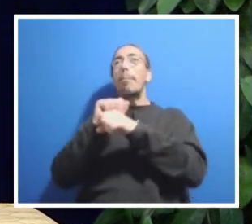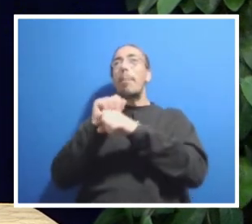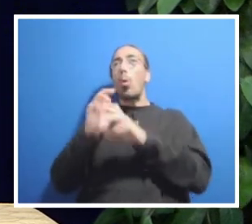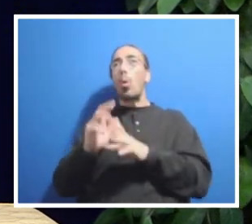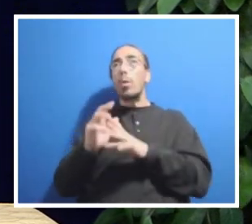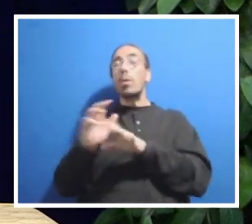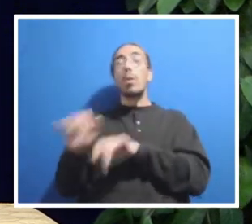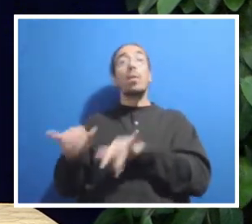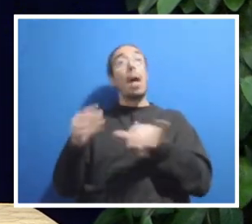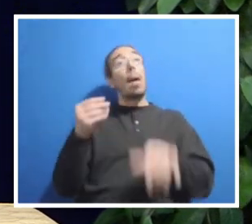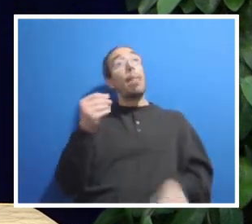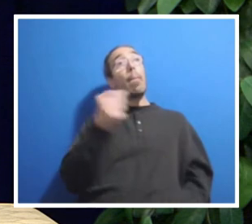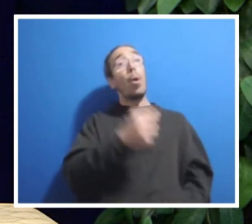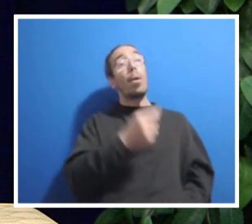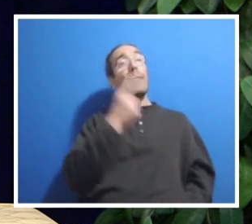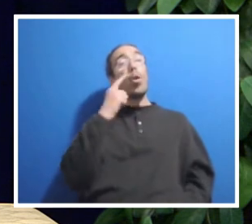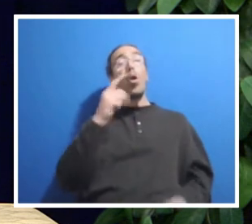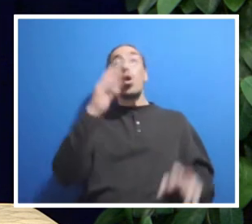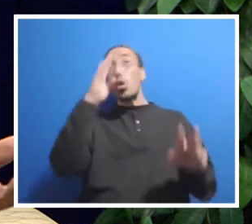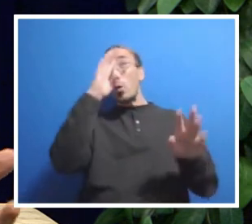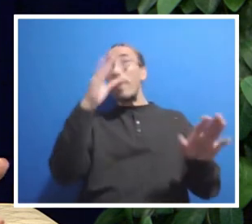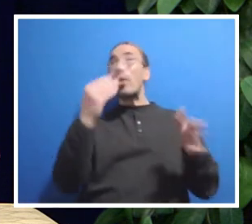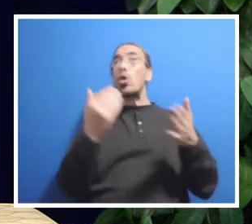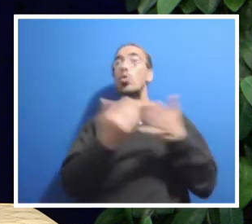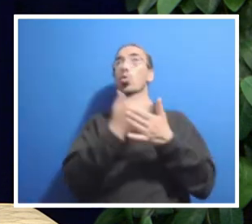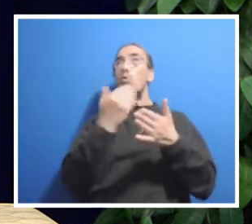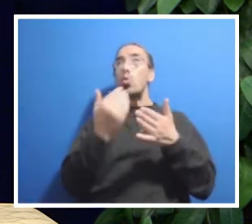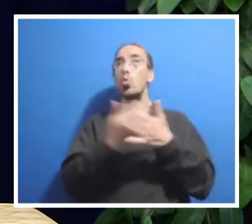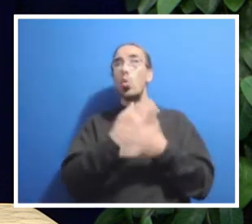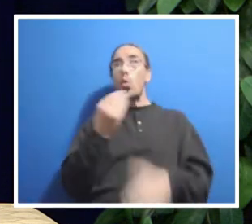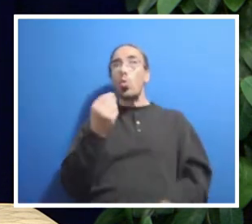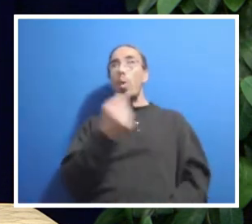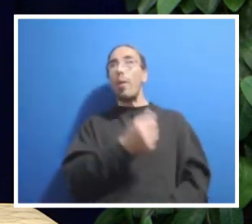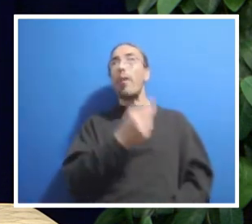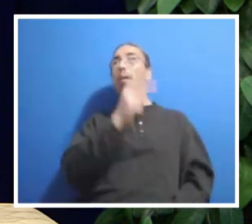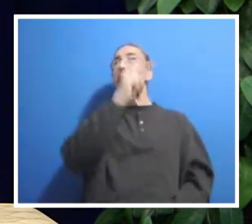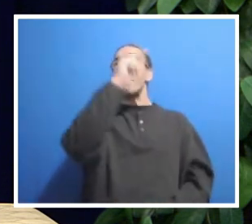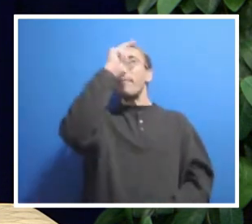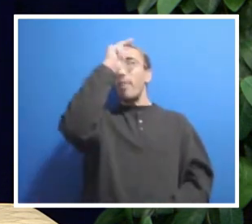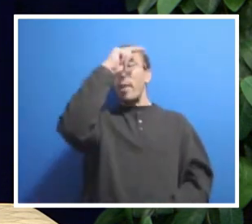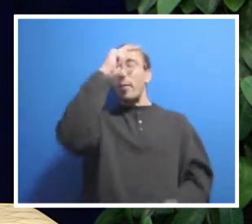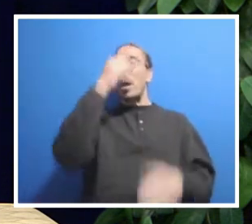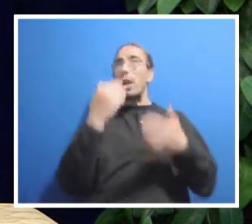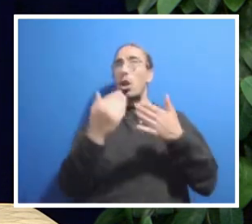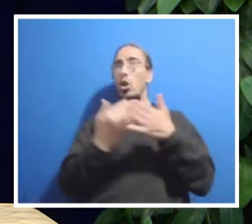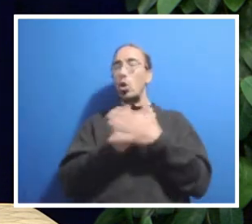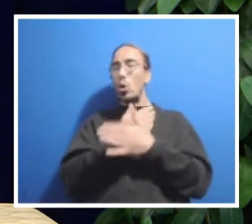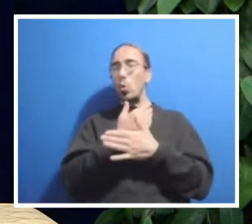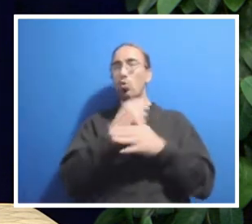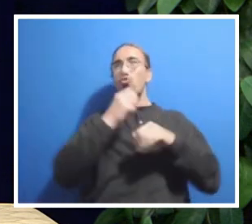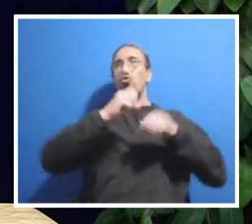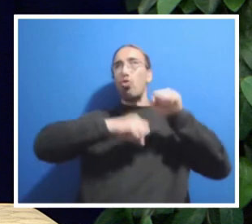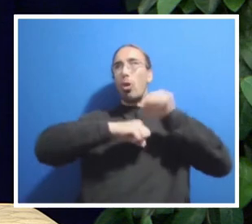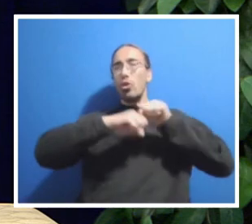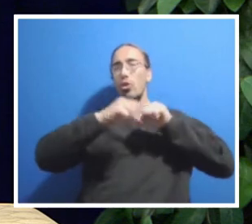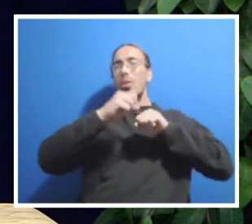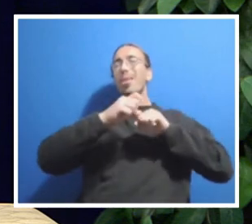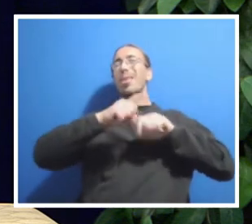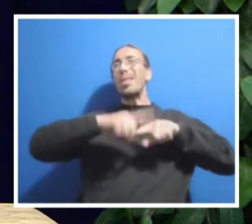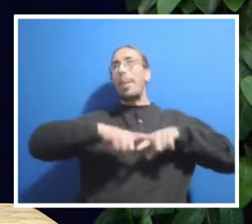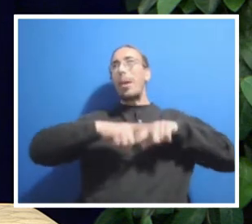has been focused on creating a new compensation philosophy and a new compensation structure based on market data.